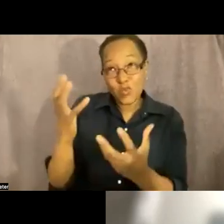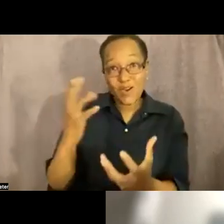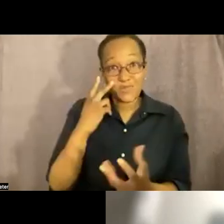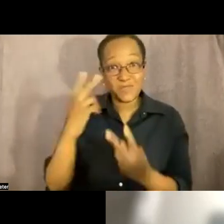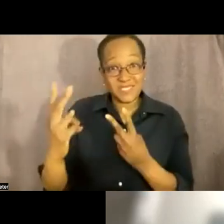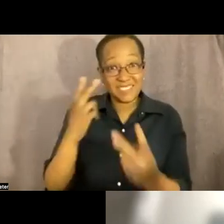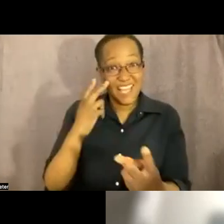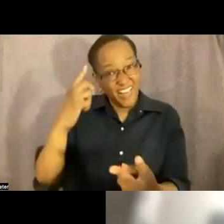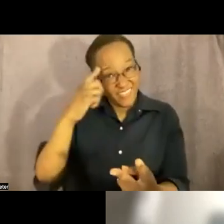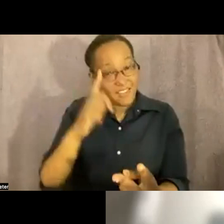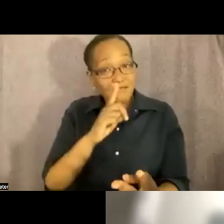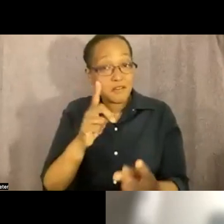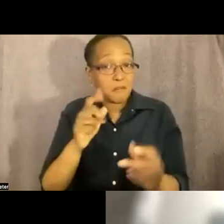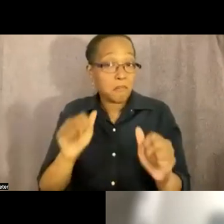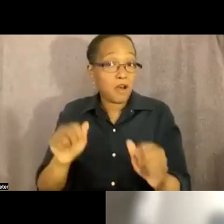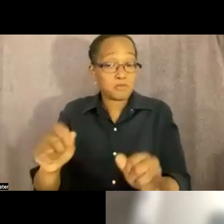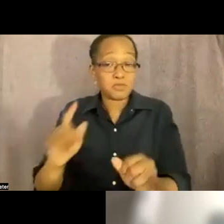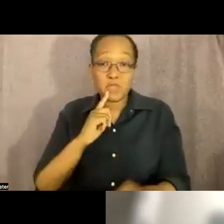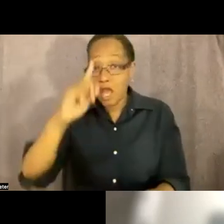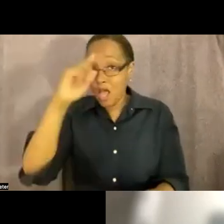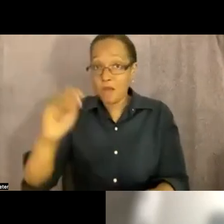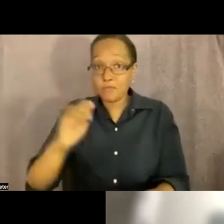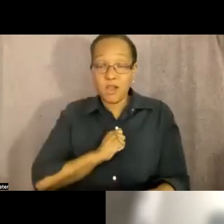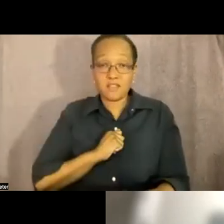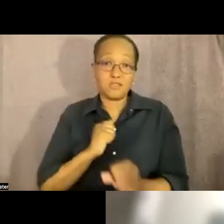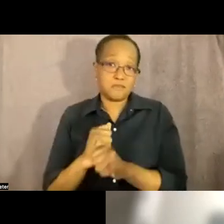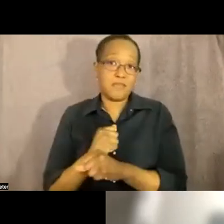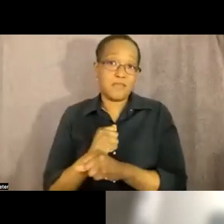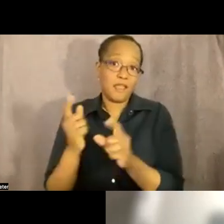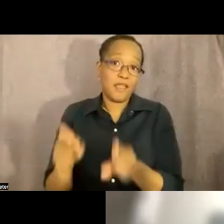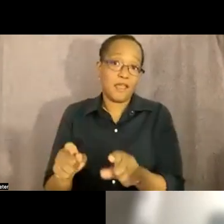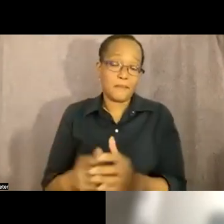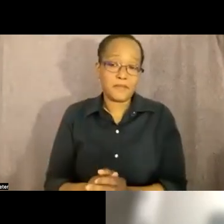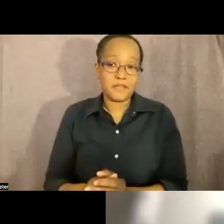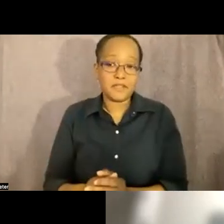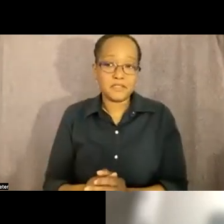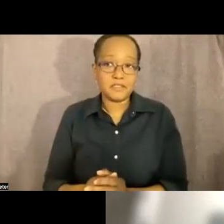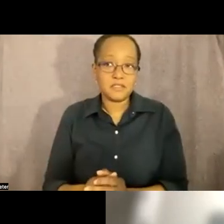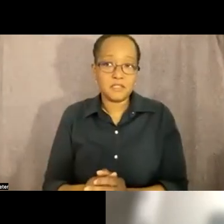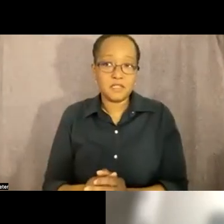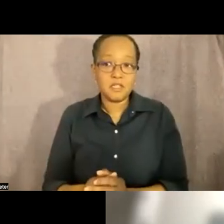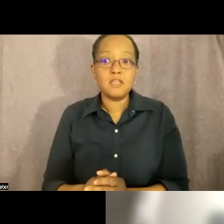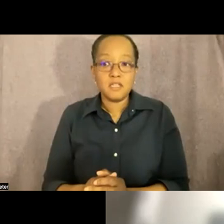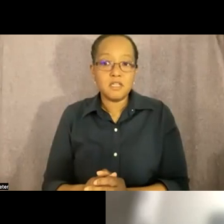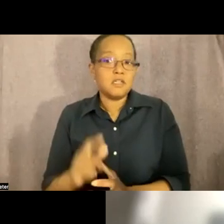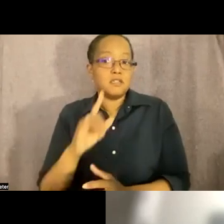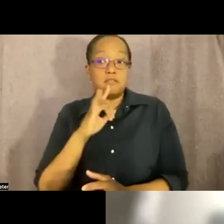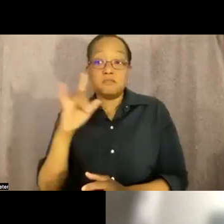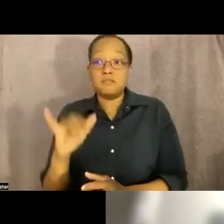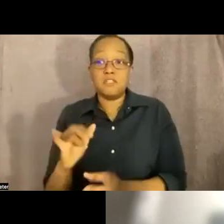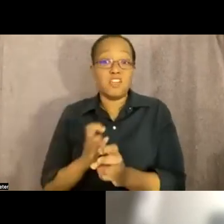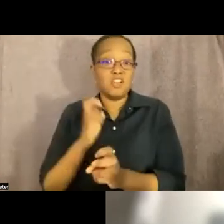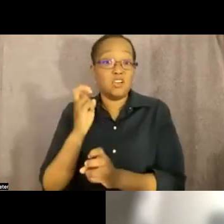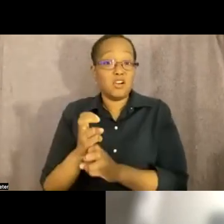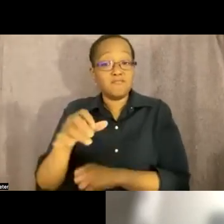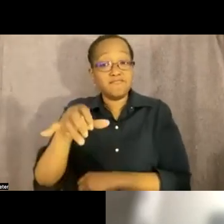i do think it's possible it's just really up to us to make that happen and yeah it's really hard but